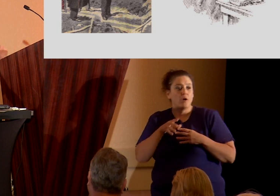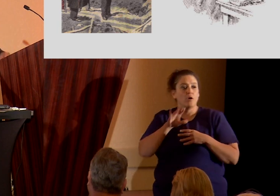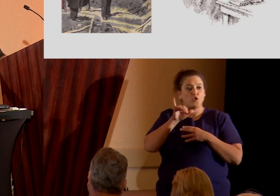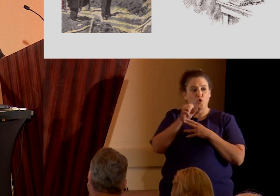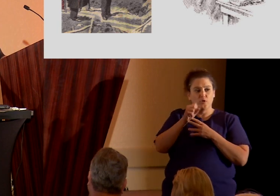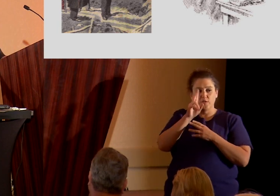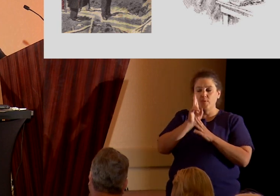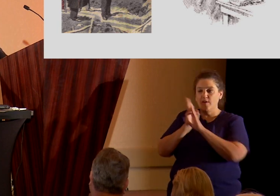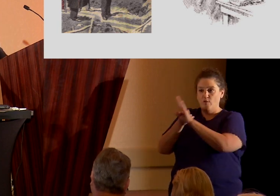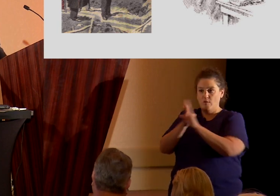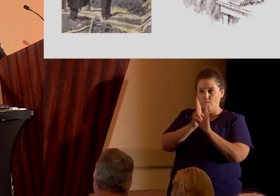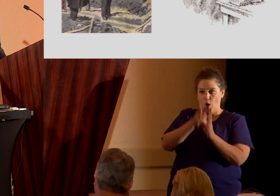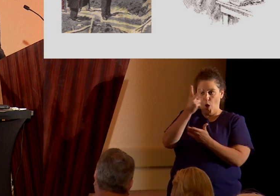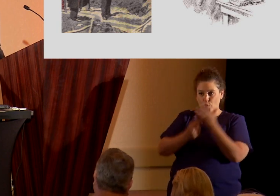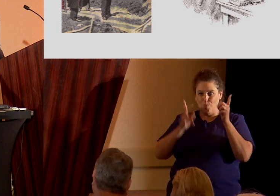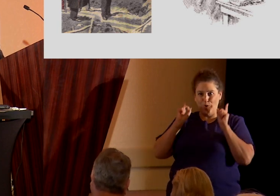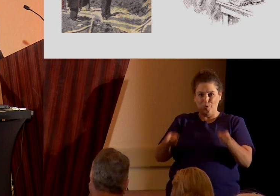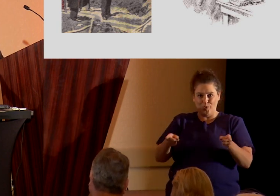groups.